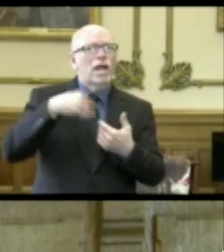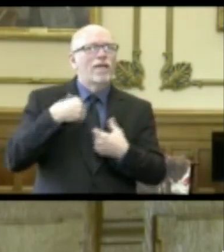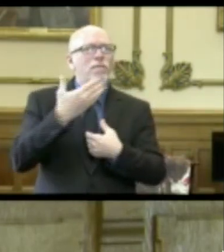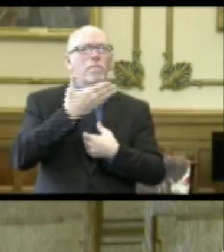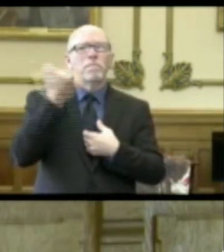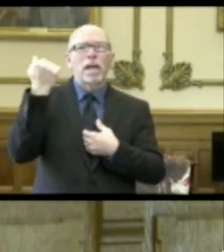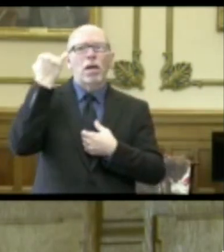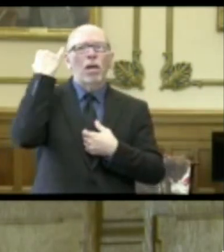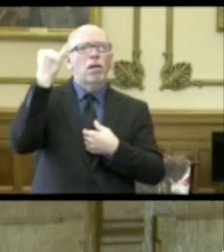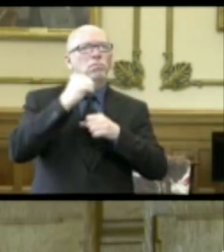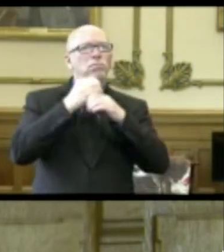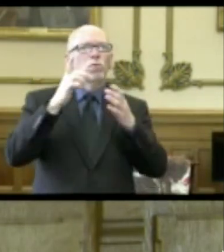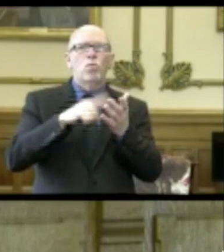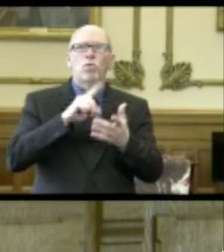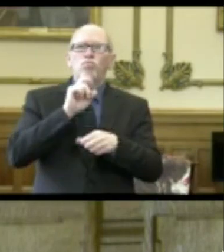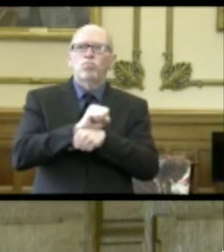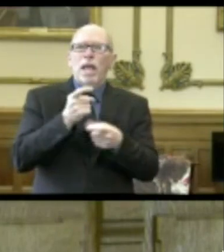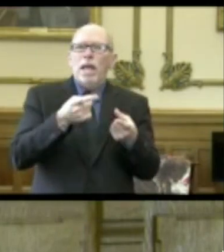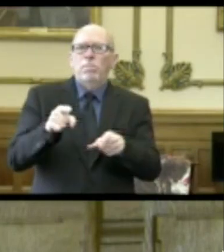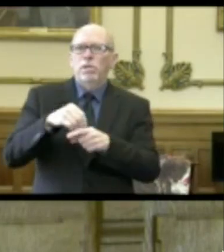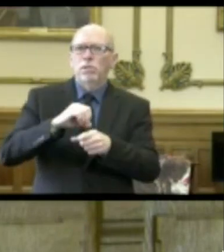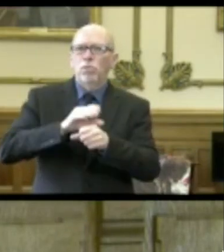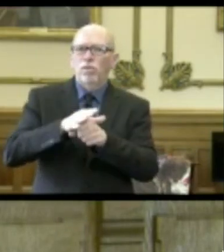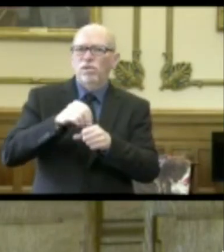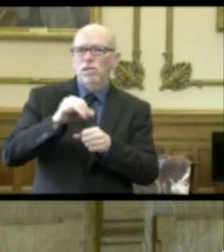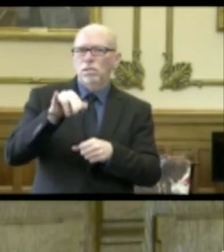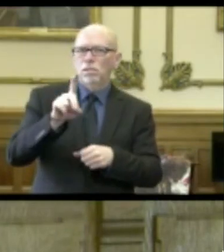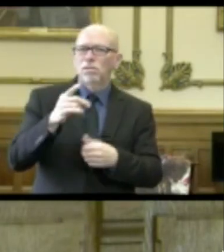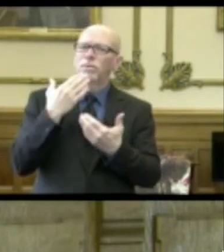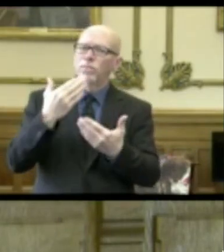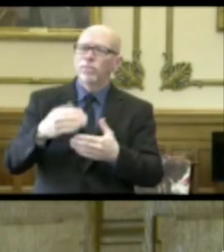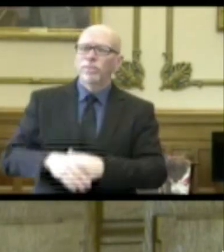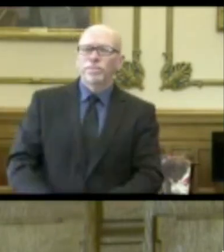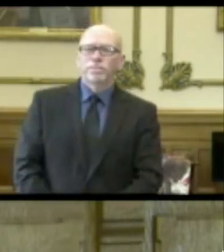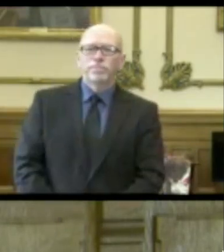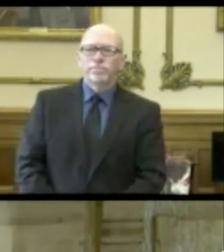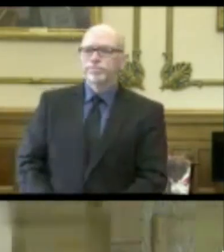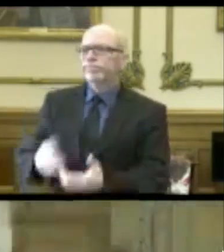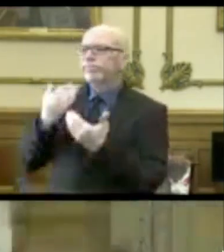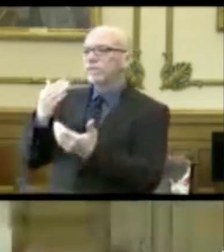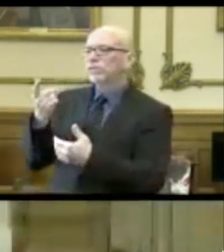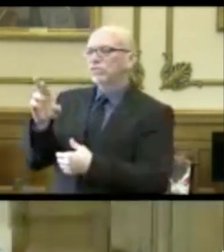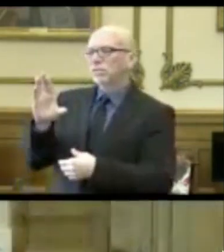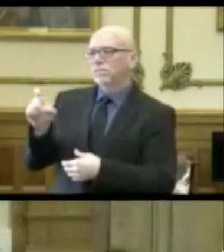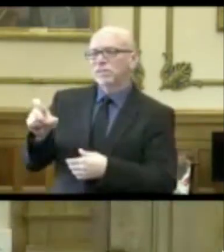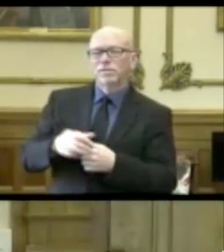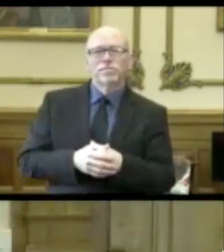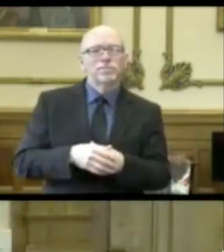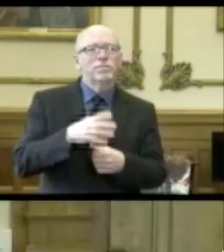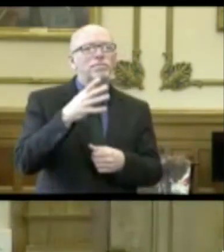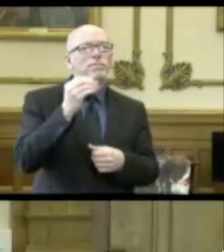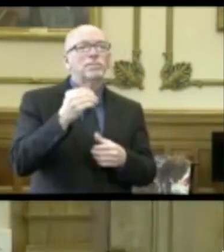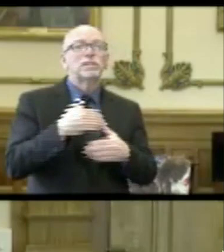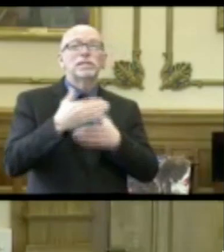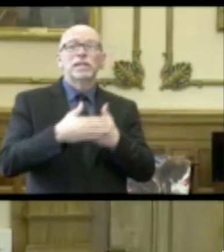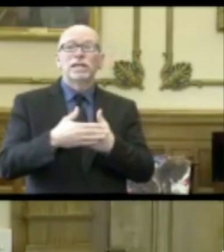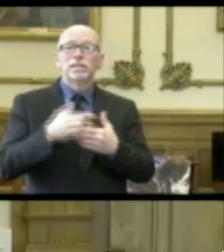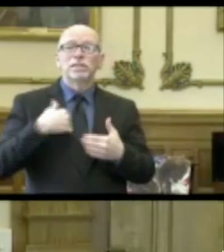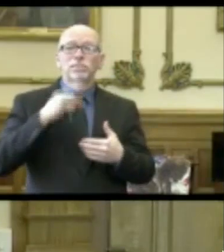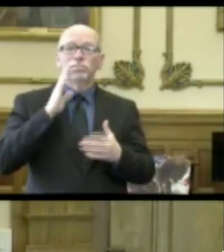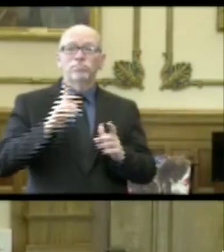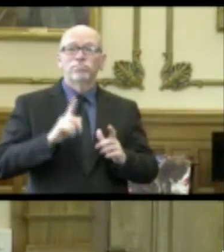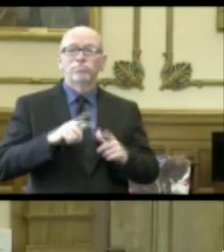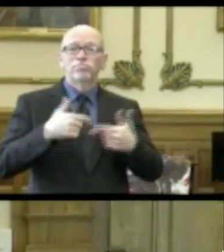picture that we can of COVID-19 across our state. Thank you. Thank you, Dr. Box. And next up, we've